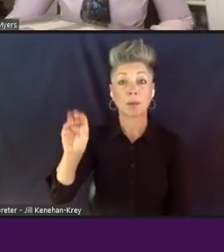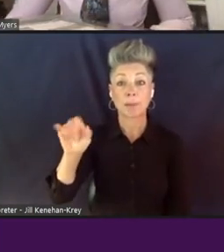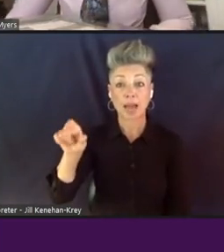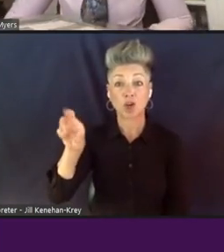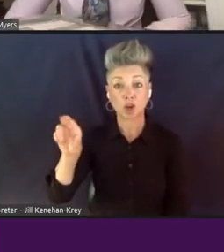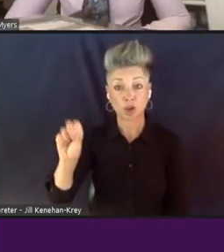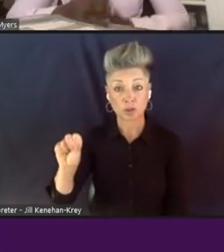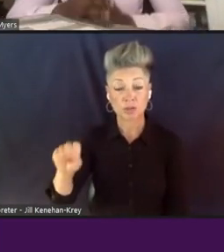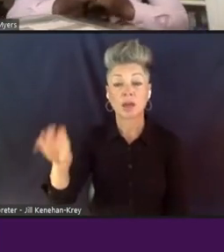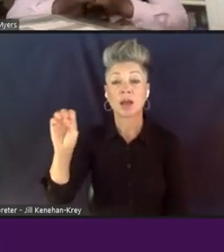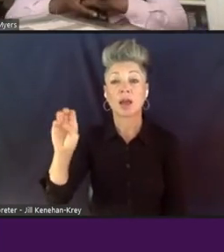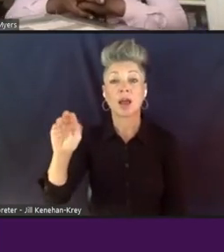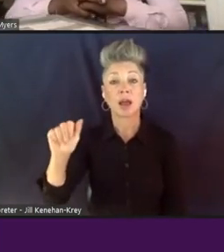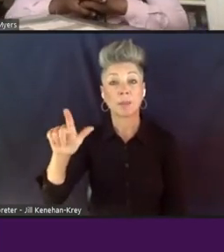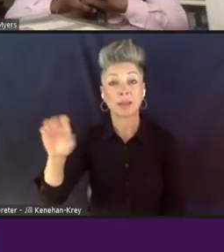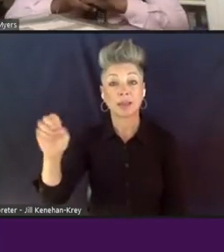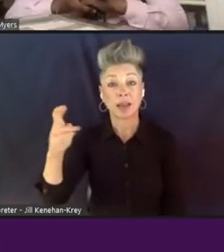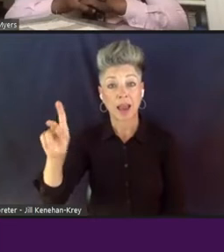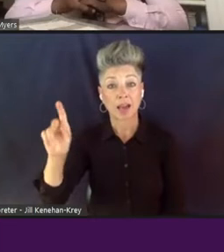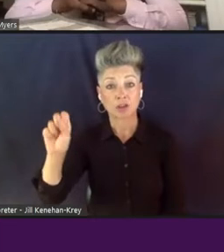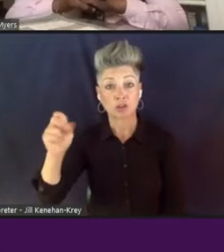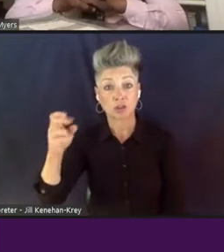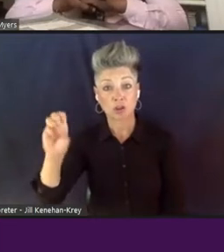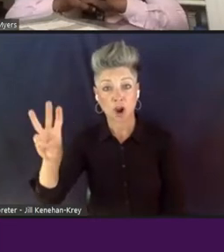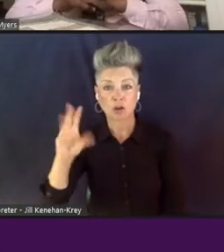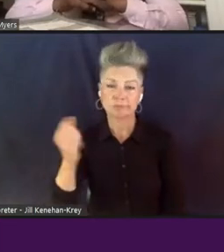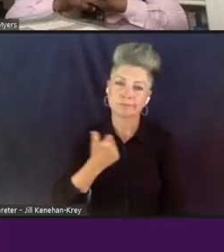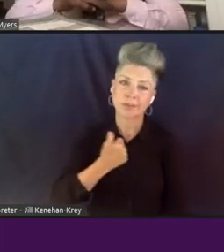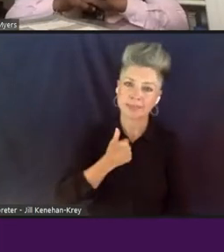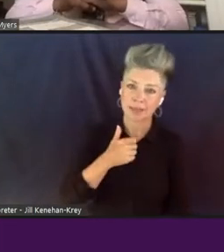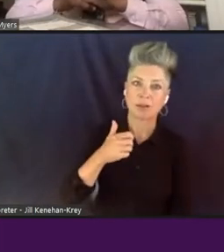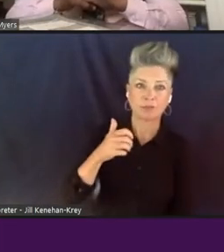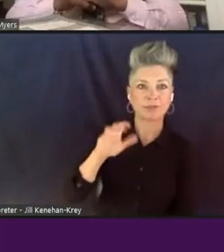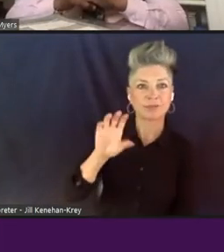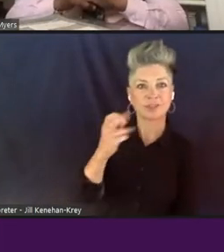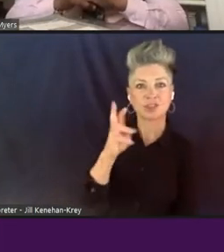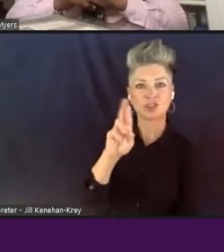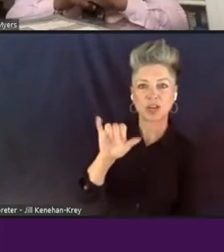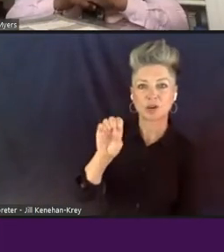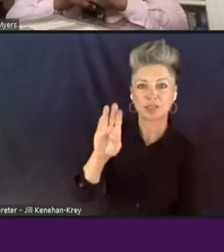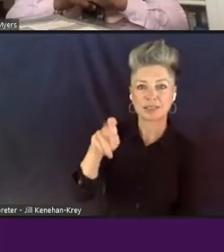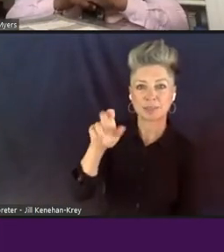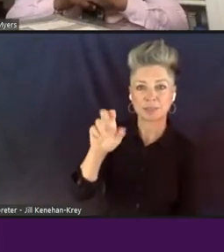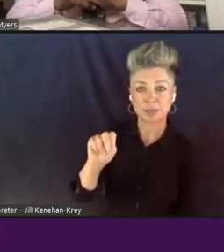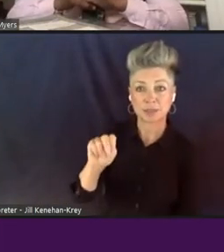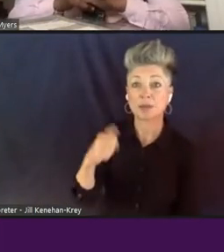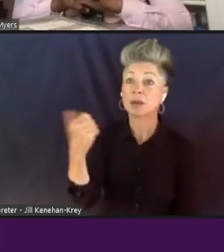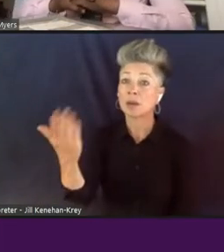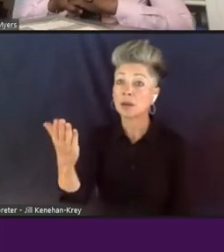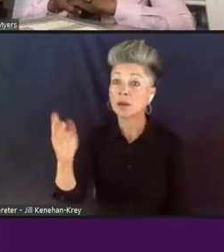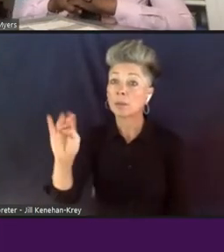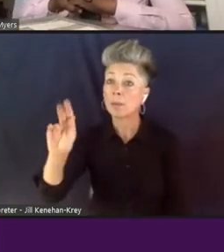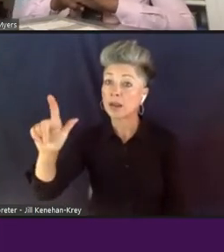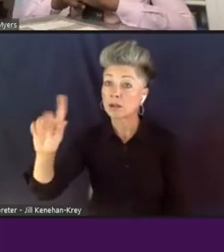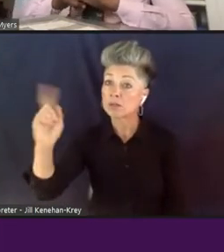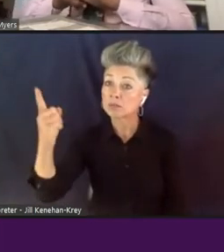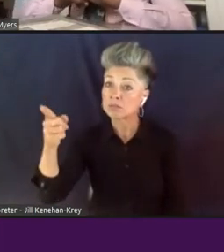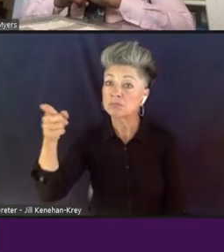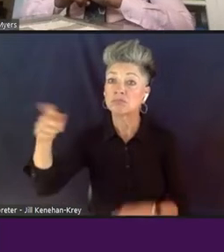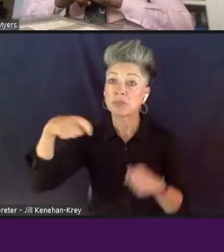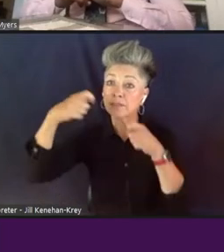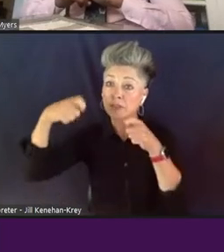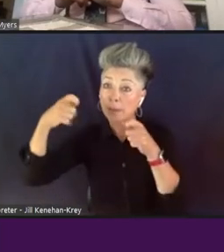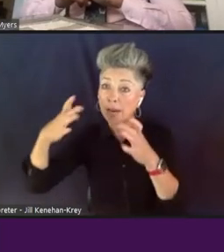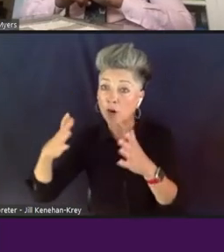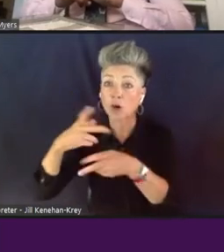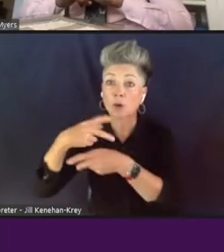and myself, Sherry Simpson. Michael, we're going to really start with you as a filmmaker and producer, and actually, I